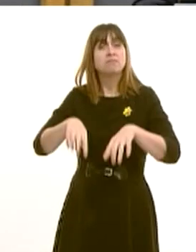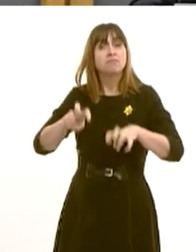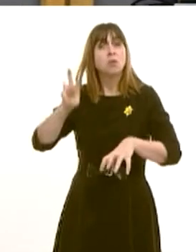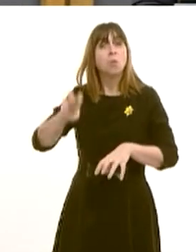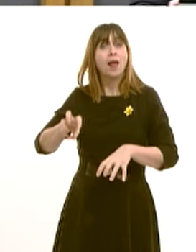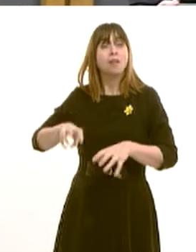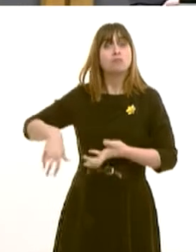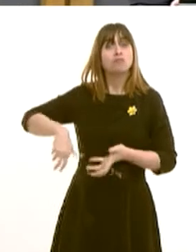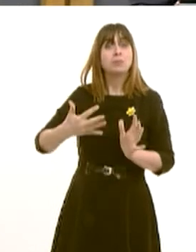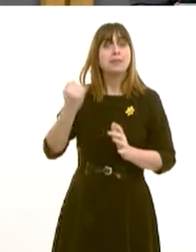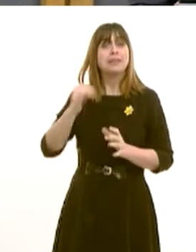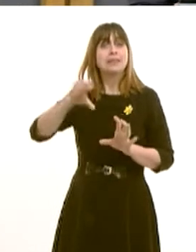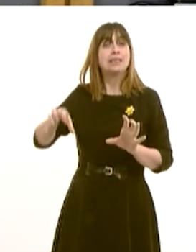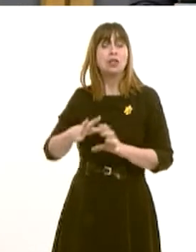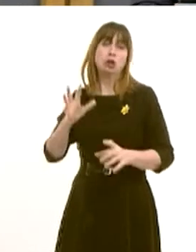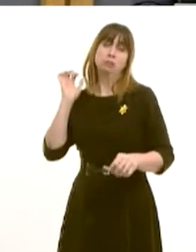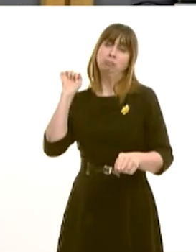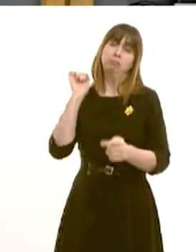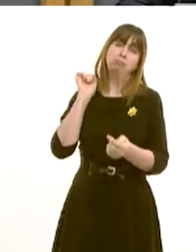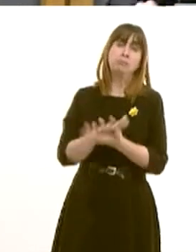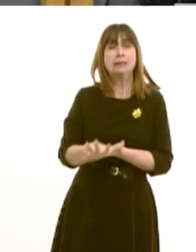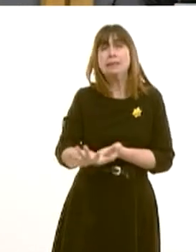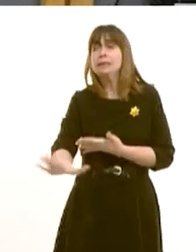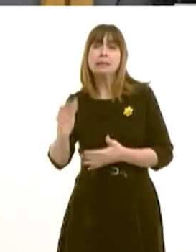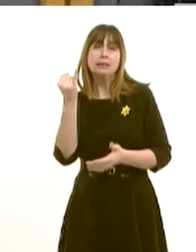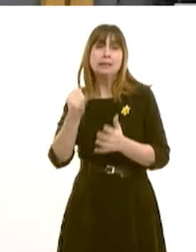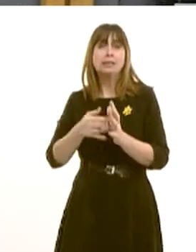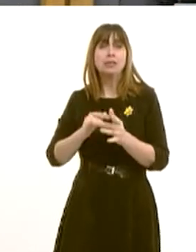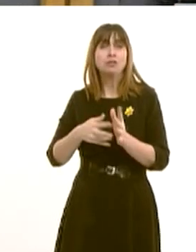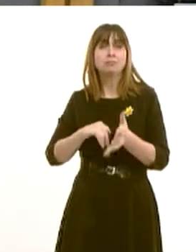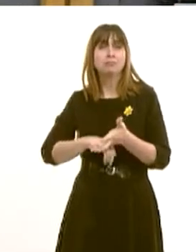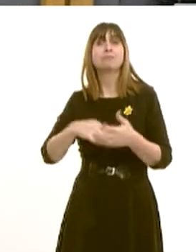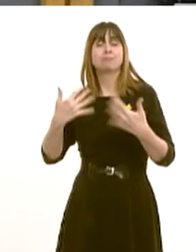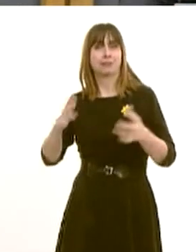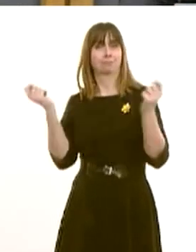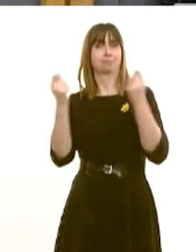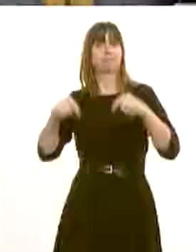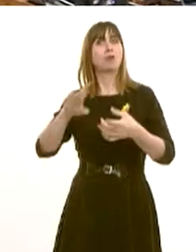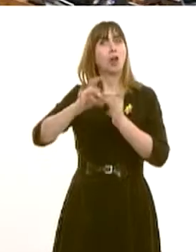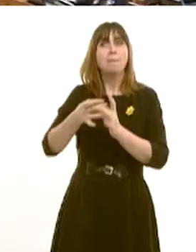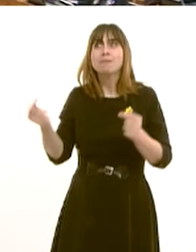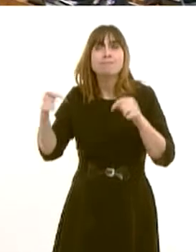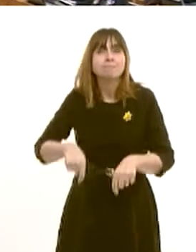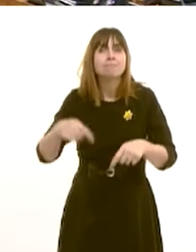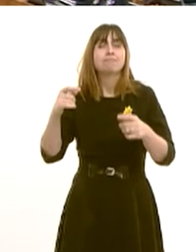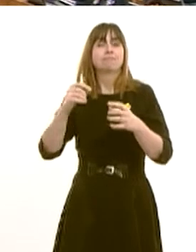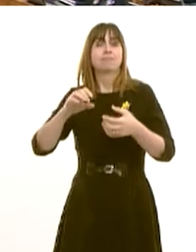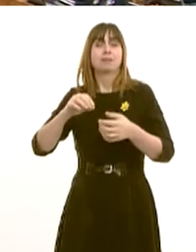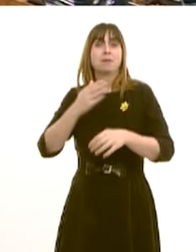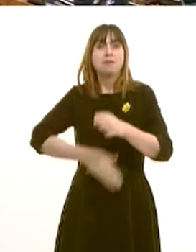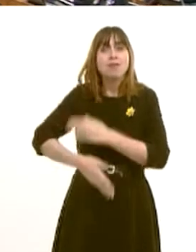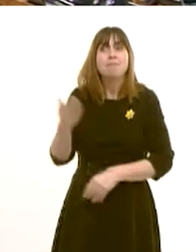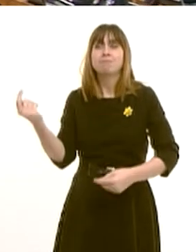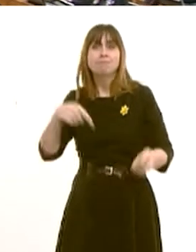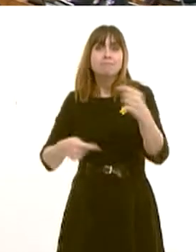Rugby Team, Sixth Nation, Grandstand Celebration and the homecoming of the Welsh Olympians and Paralympians. Now, whilst this is